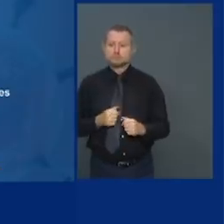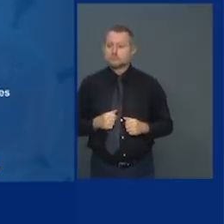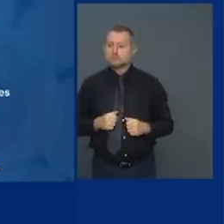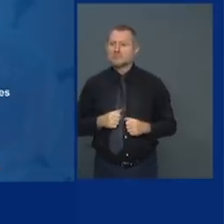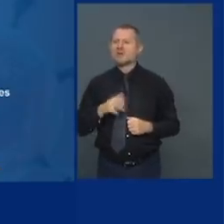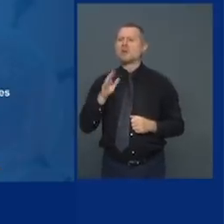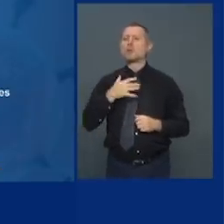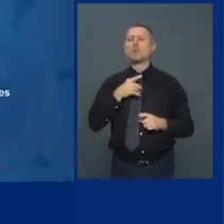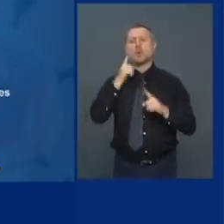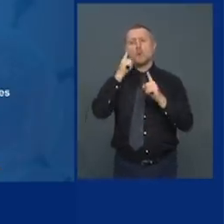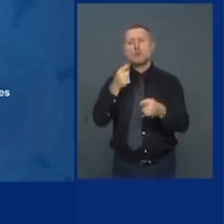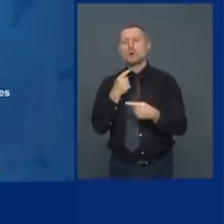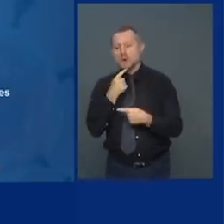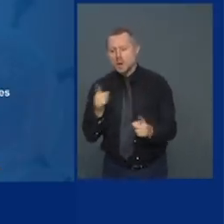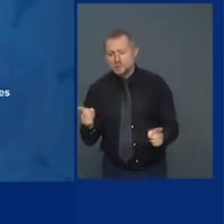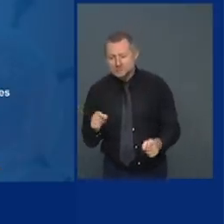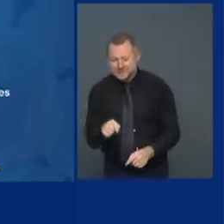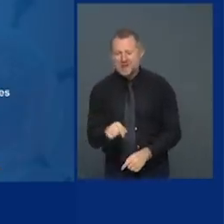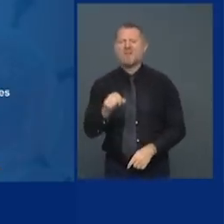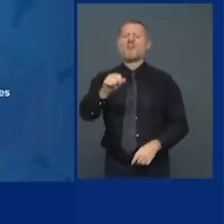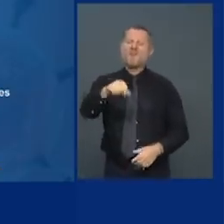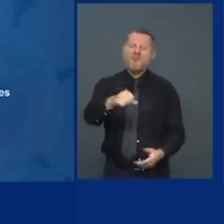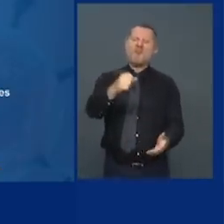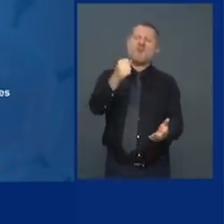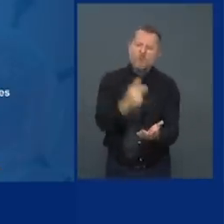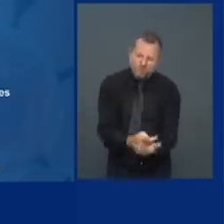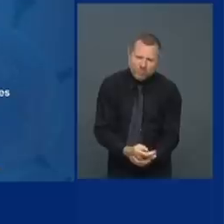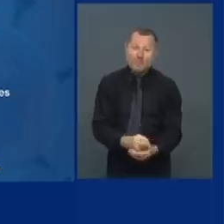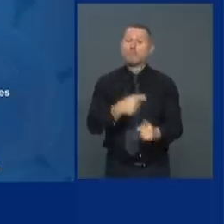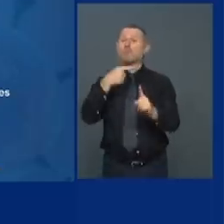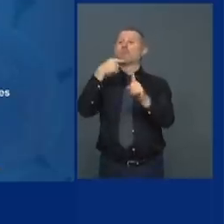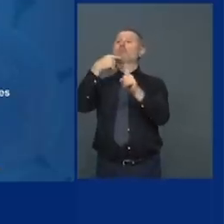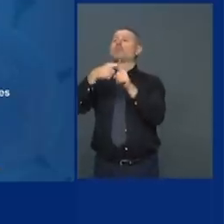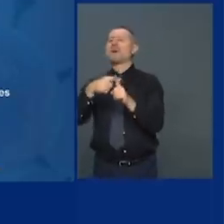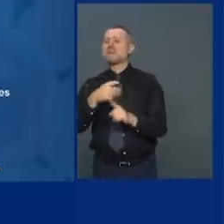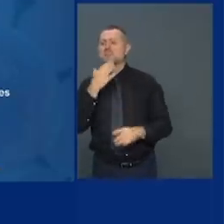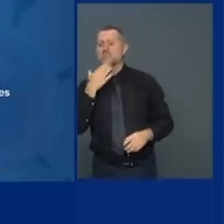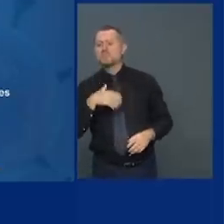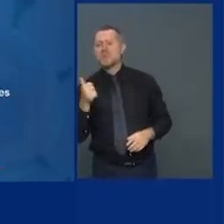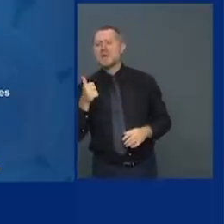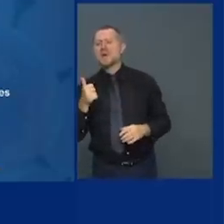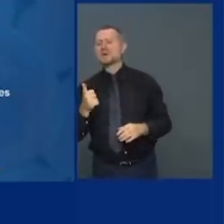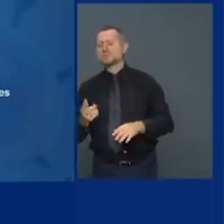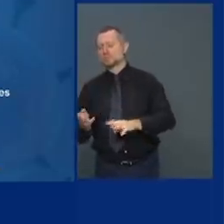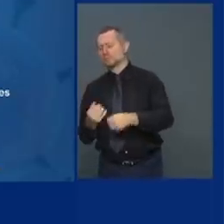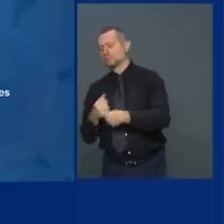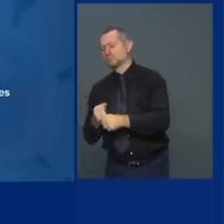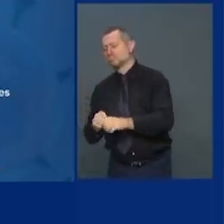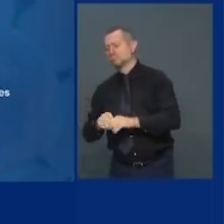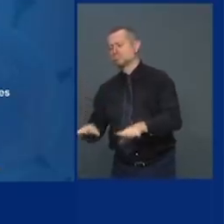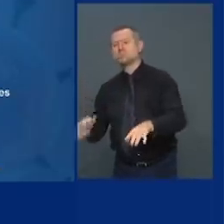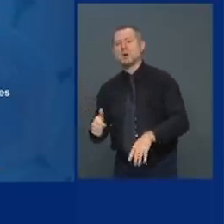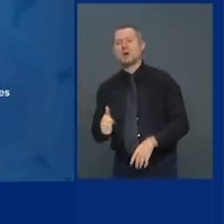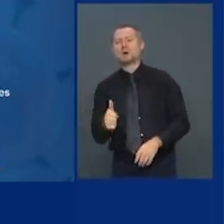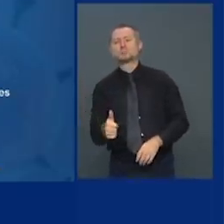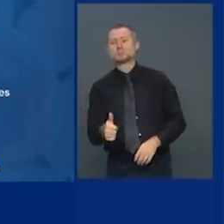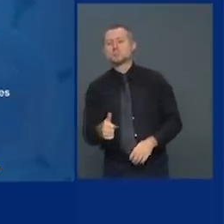distribution because ideally we want to be the first covid safe state in the nation